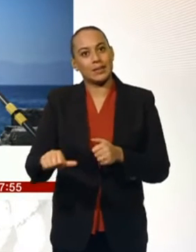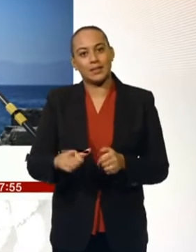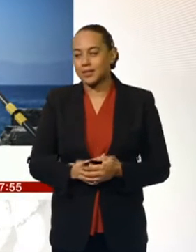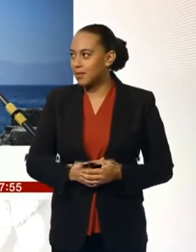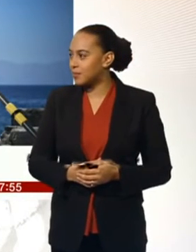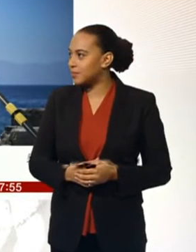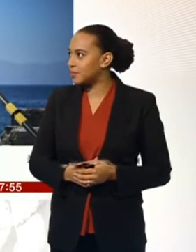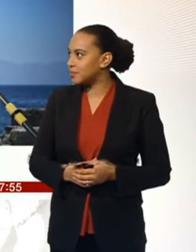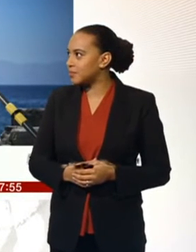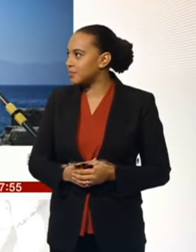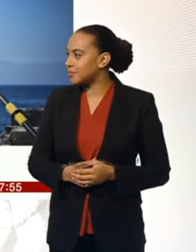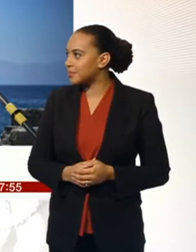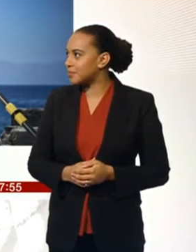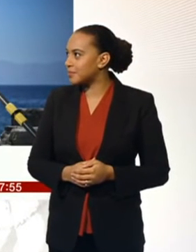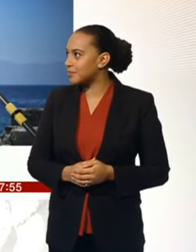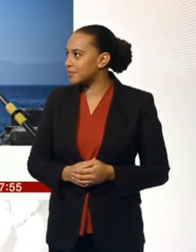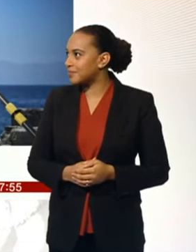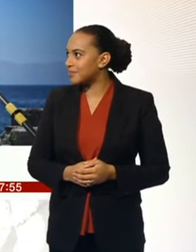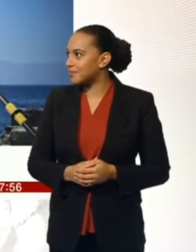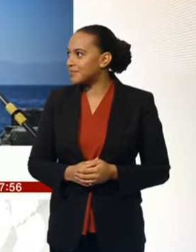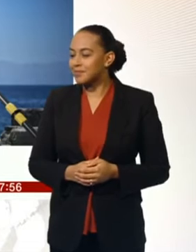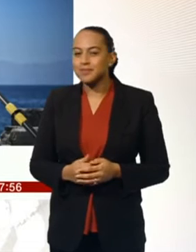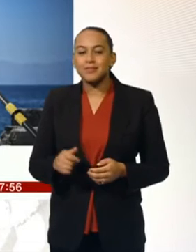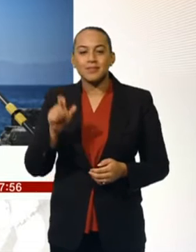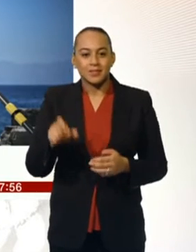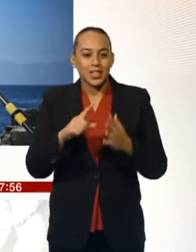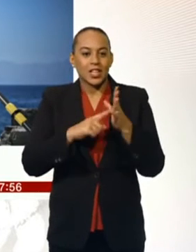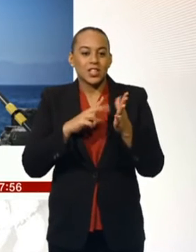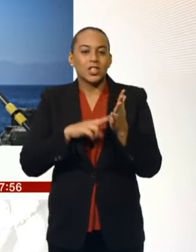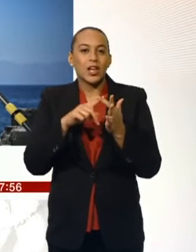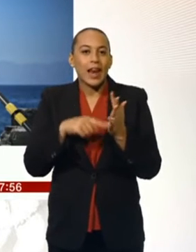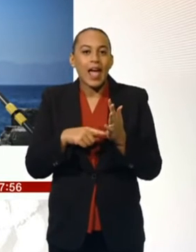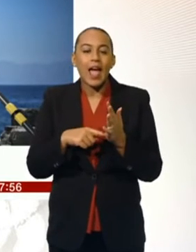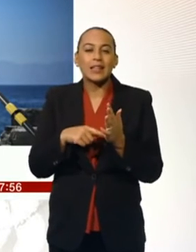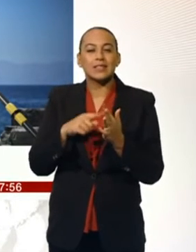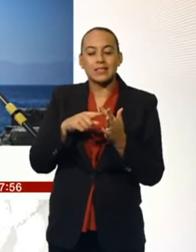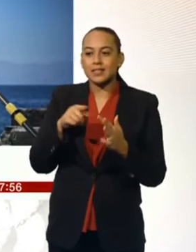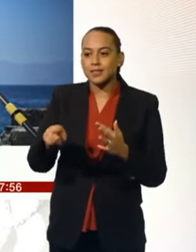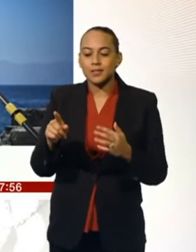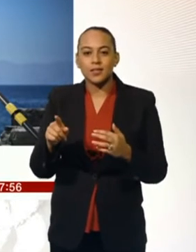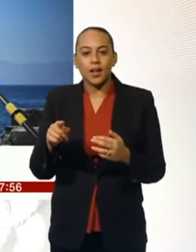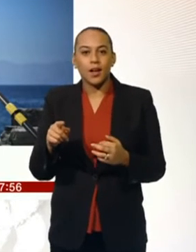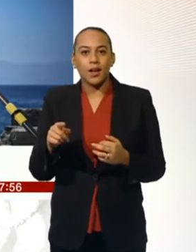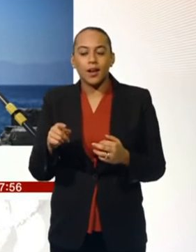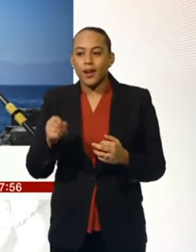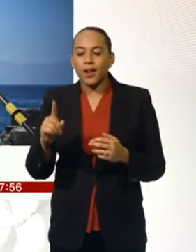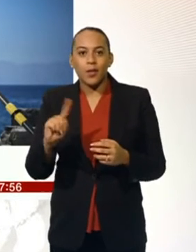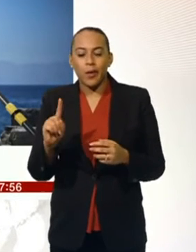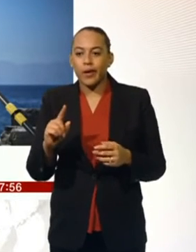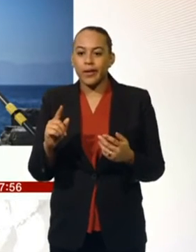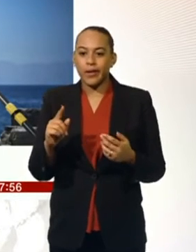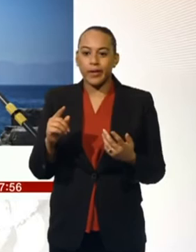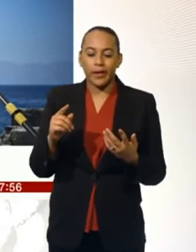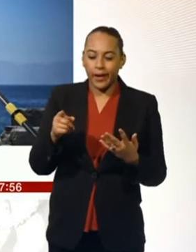Who is the one that keeps us laughing? Jeanette. She keeps popping up in various stages of dress or